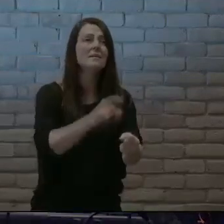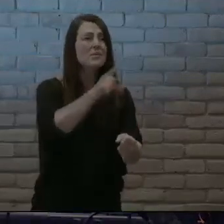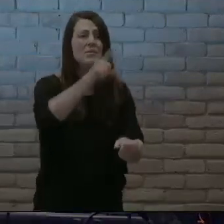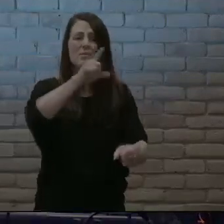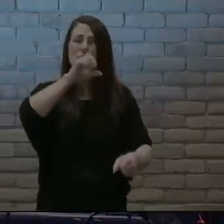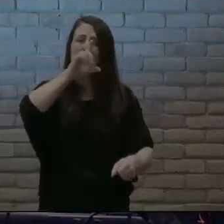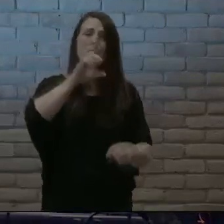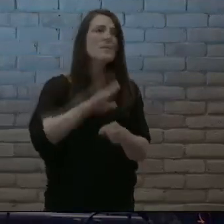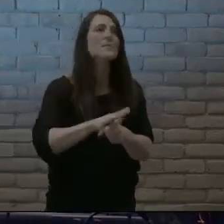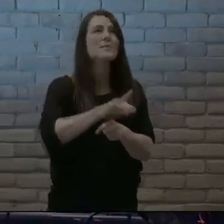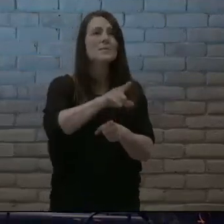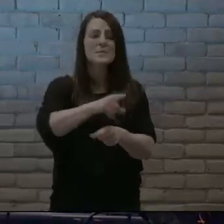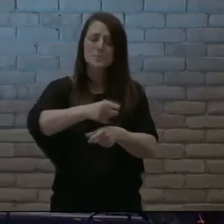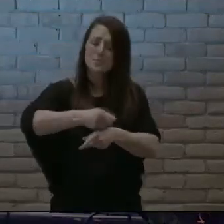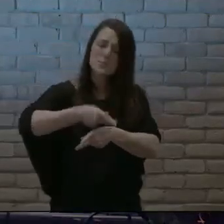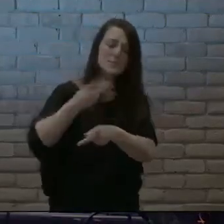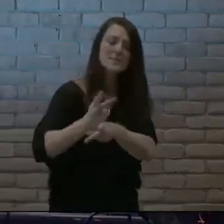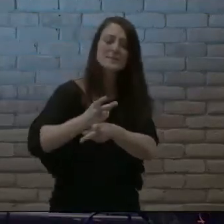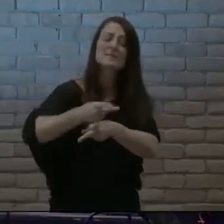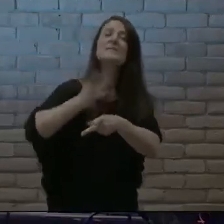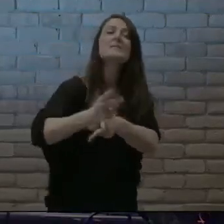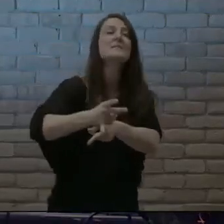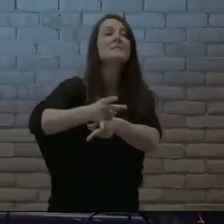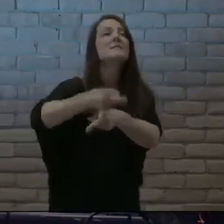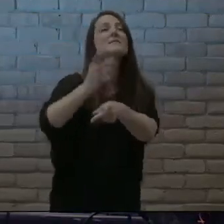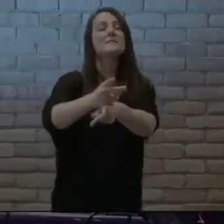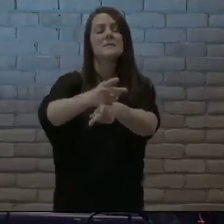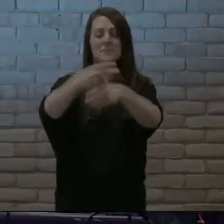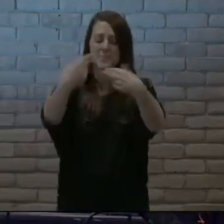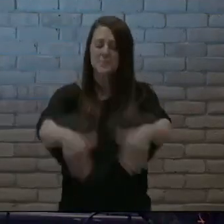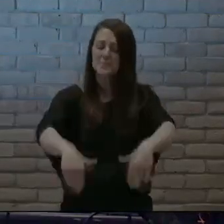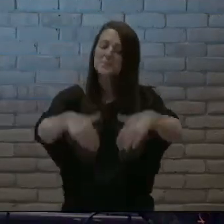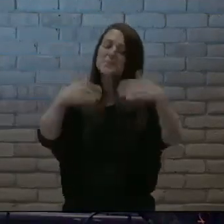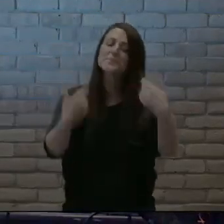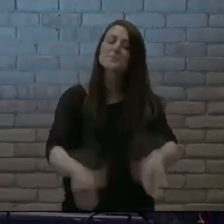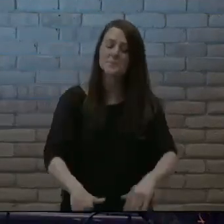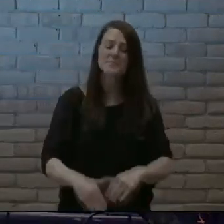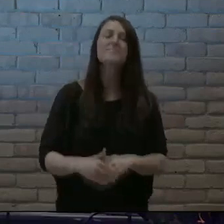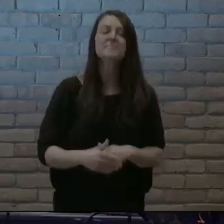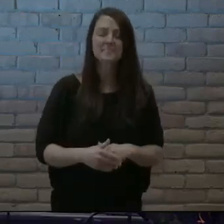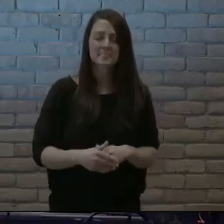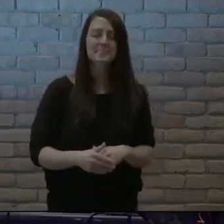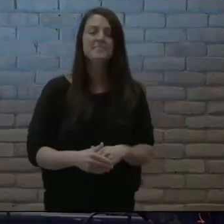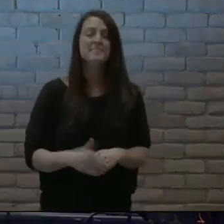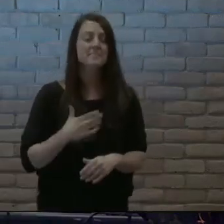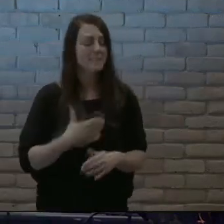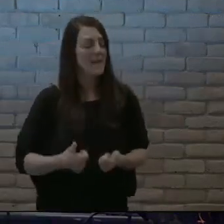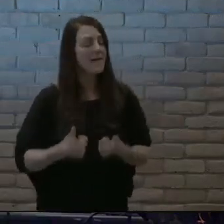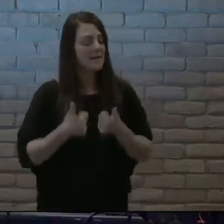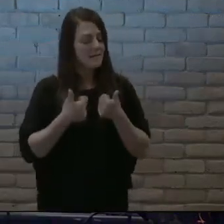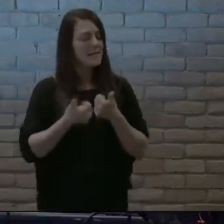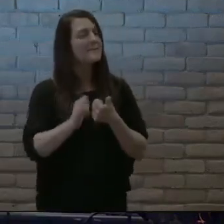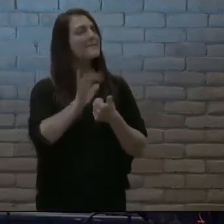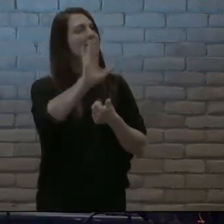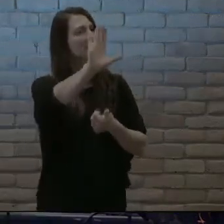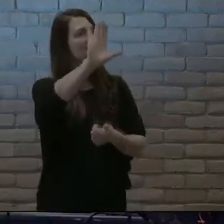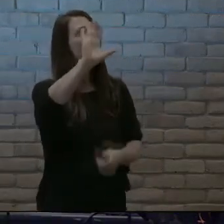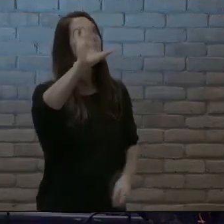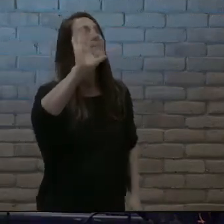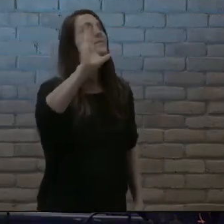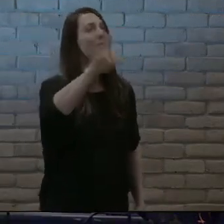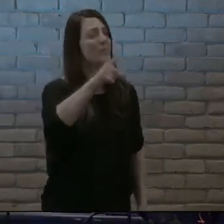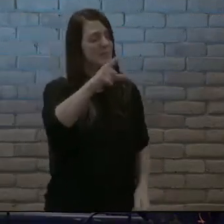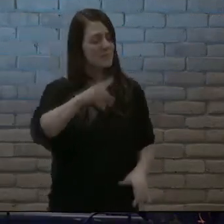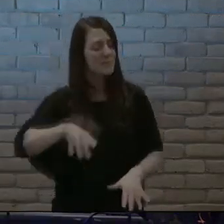praise again I'm still